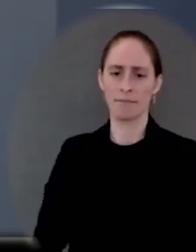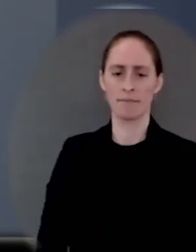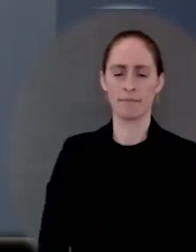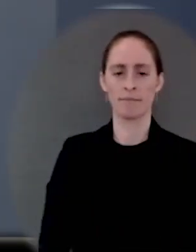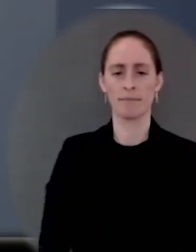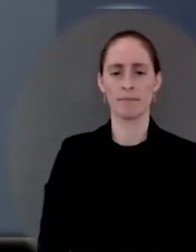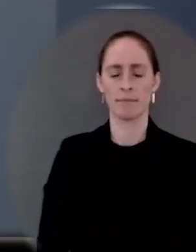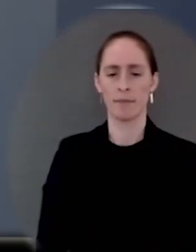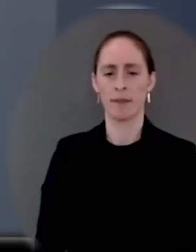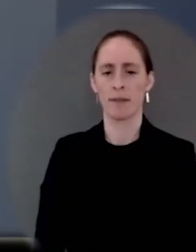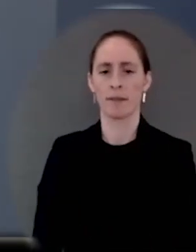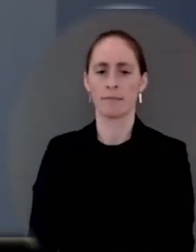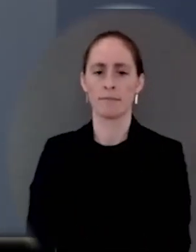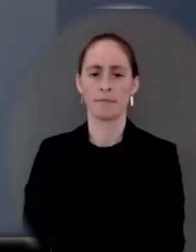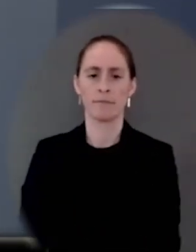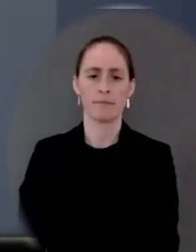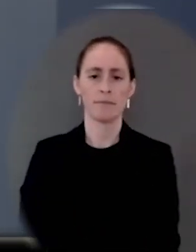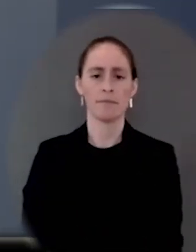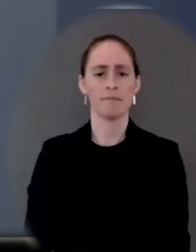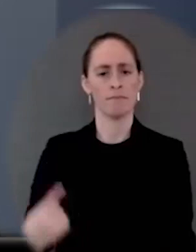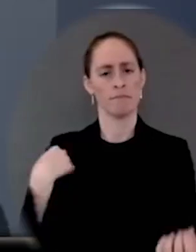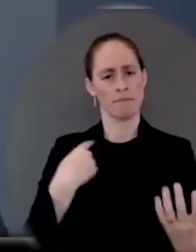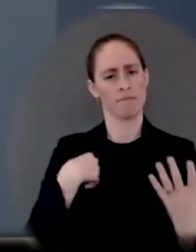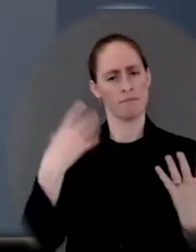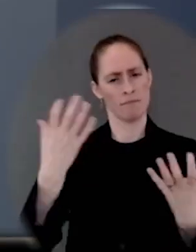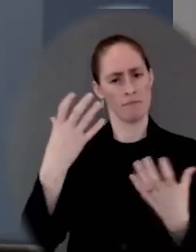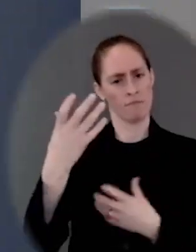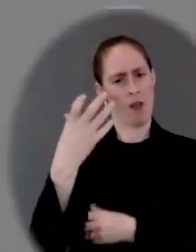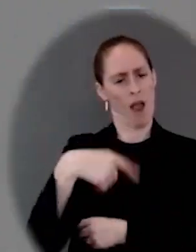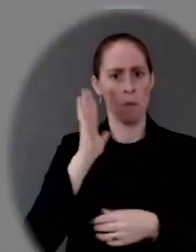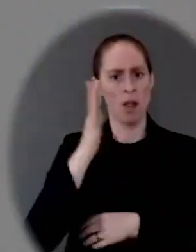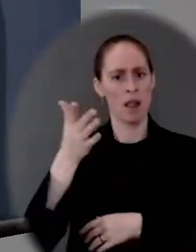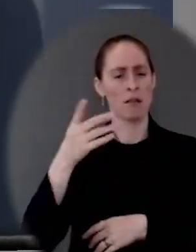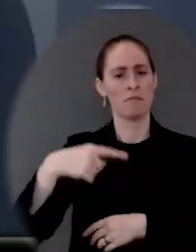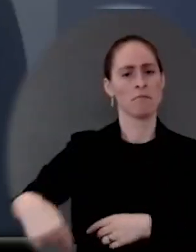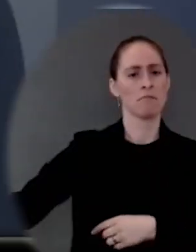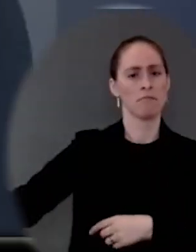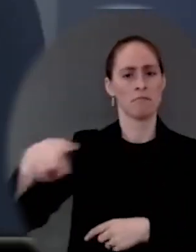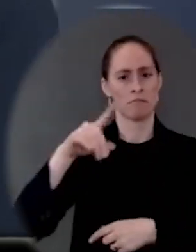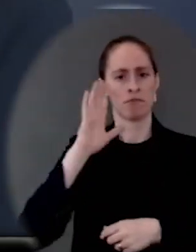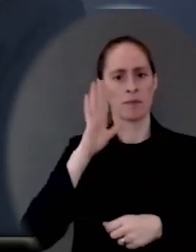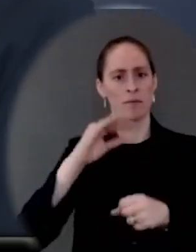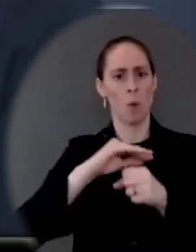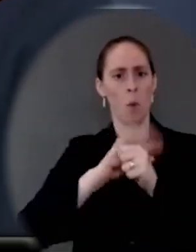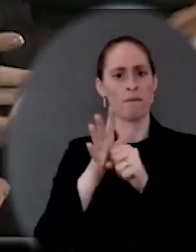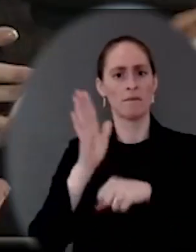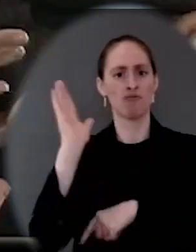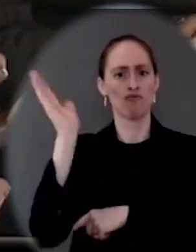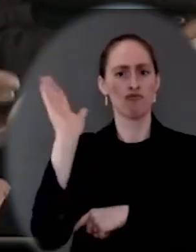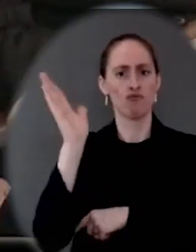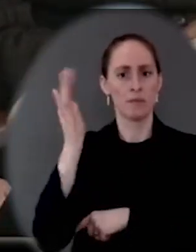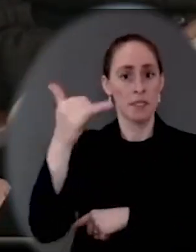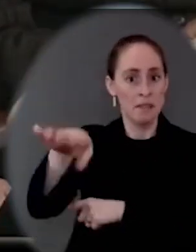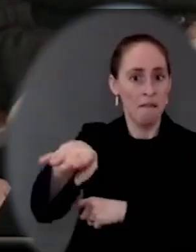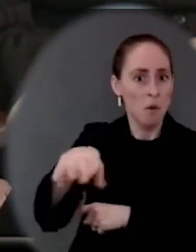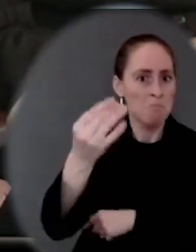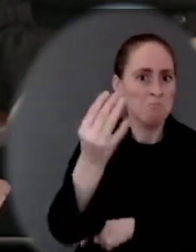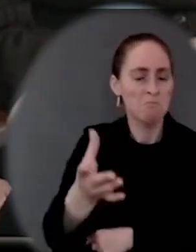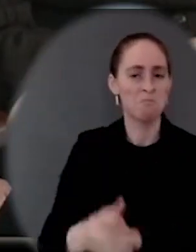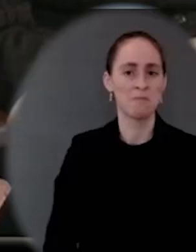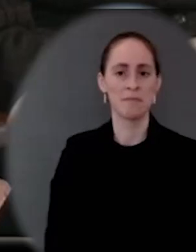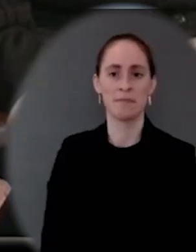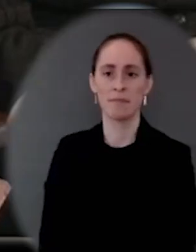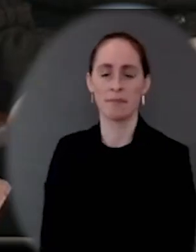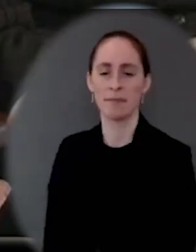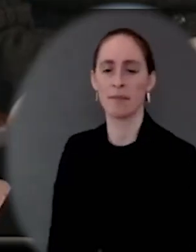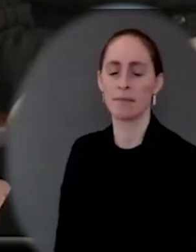shouting from a megaphone about it being a problem. We all agree it's a problem. It's who's going to do something about it. Pressure are circulating a modified version of the